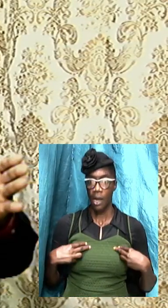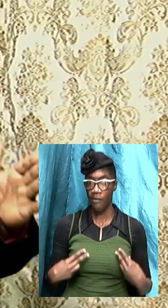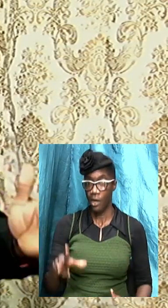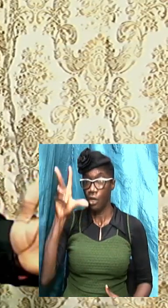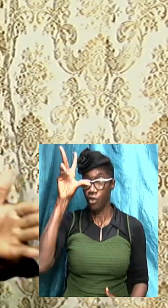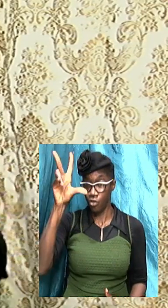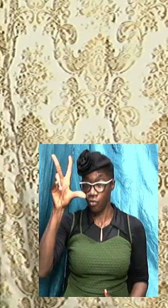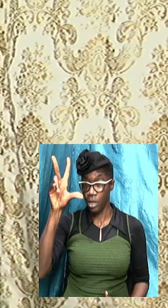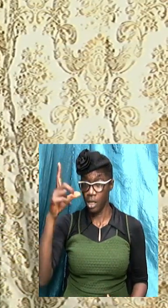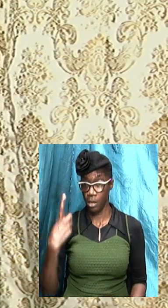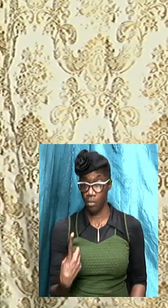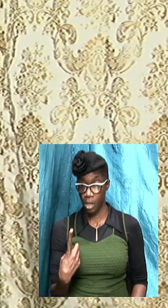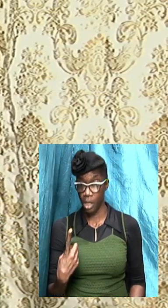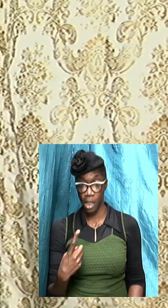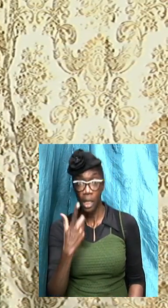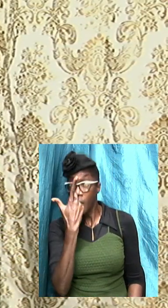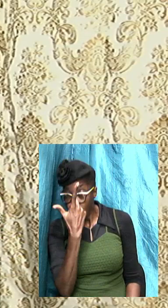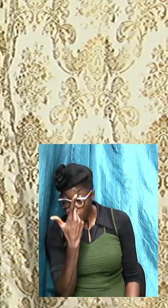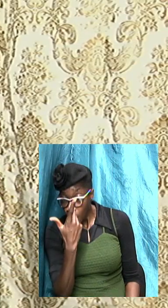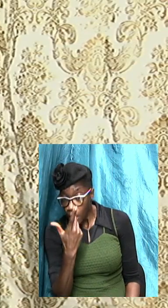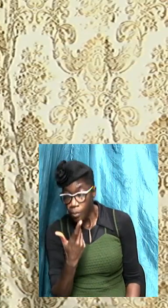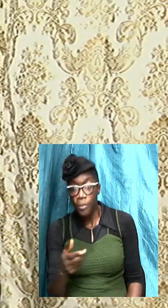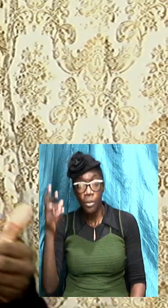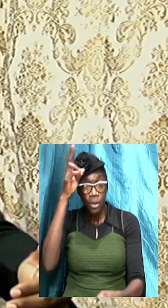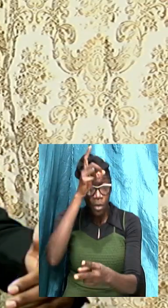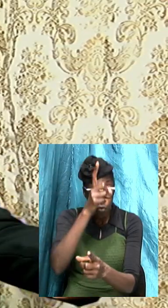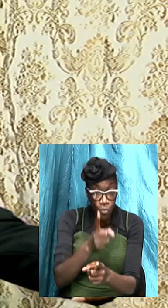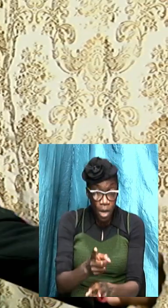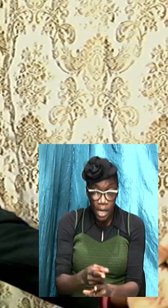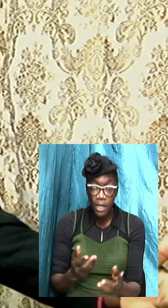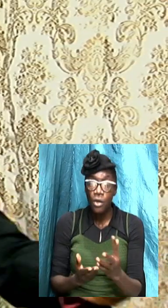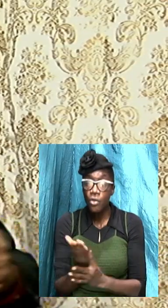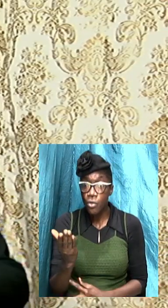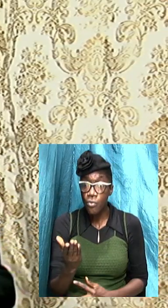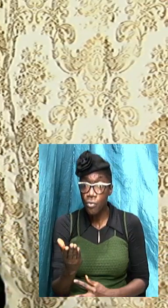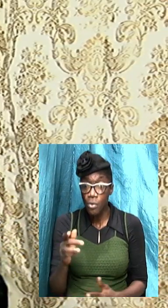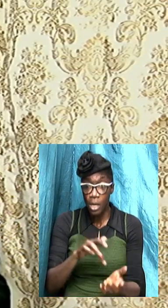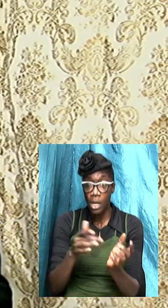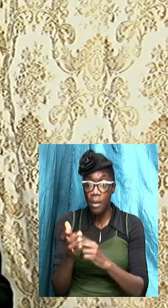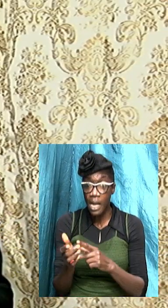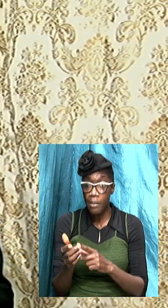and right through the bible the bible talks about one god